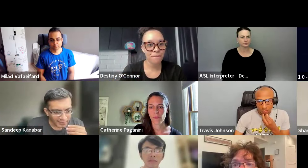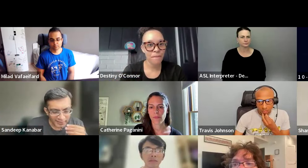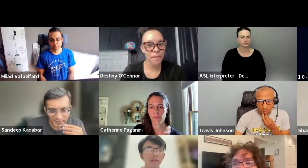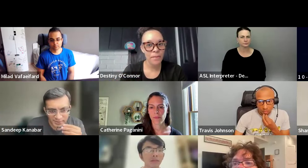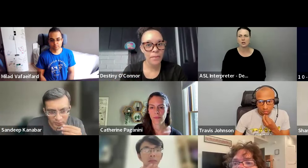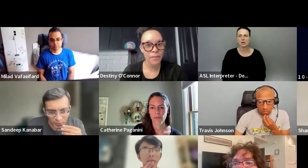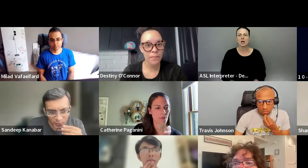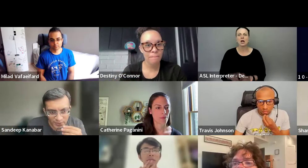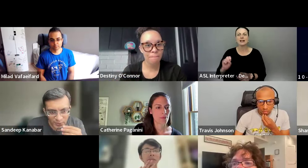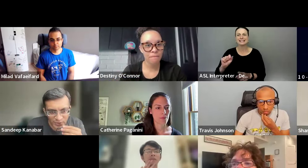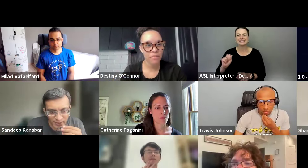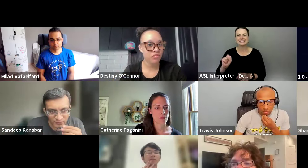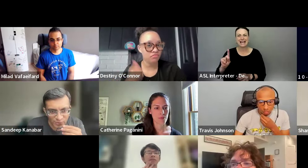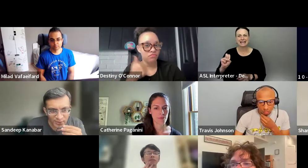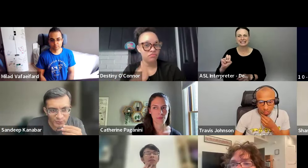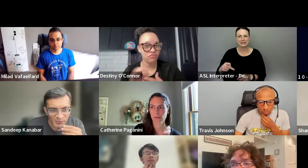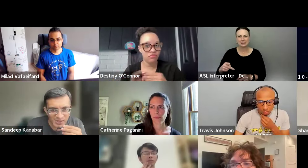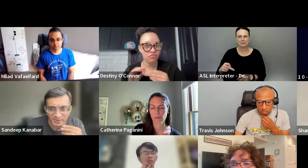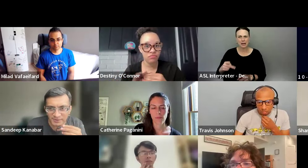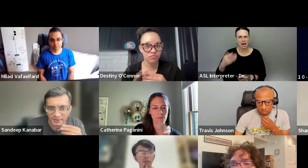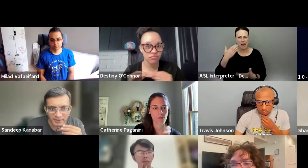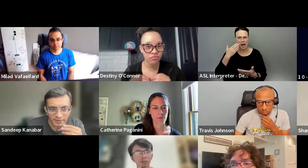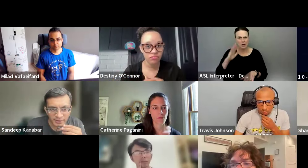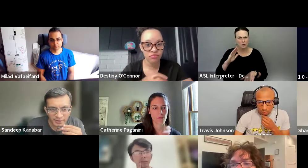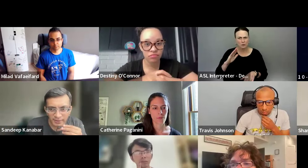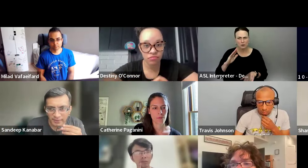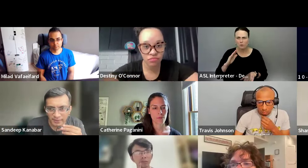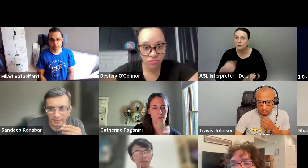Uh, I think, you know, you know, Jen was trying to say something.